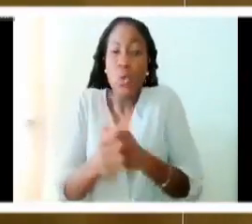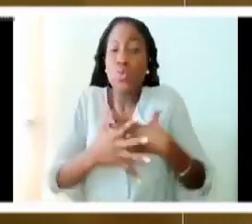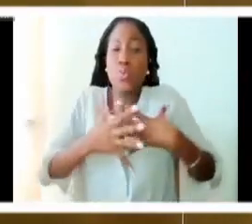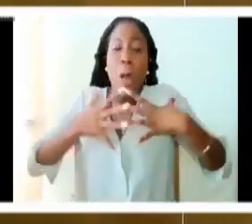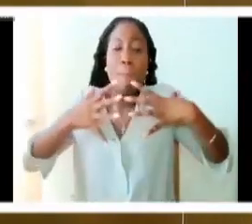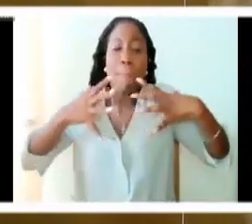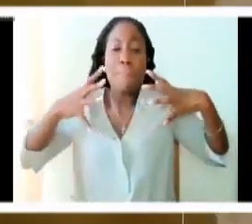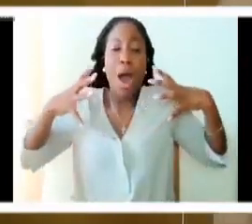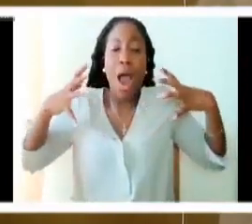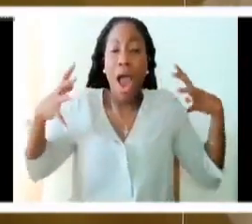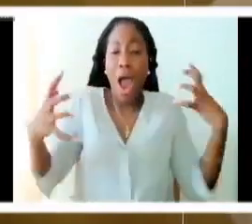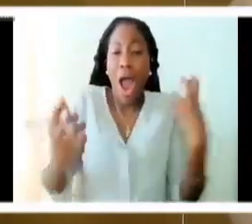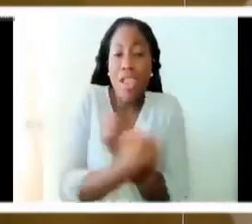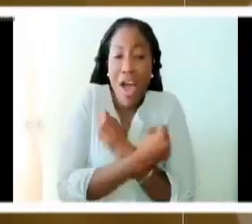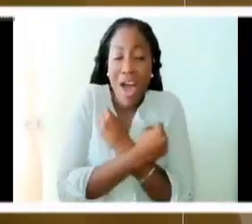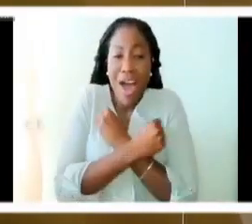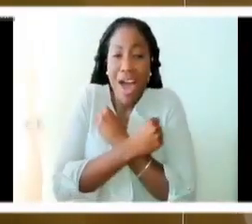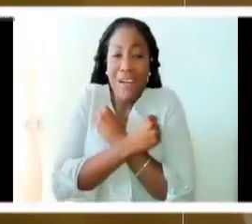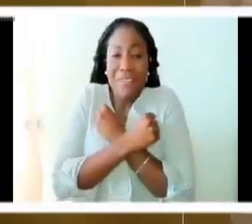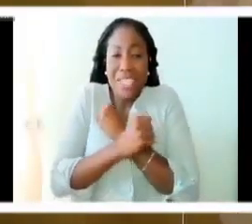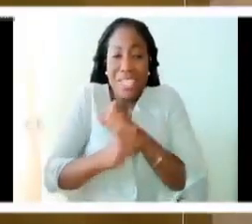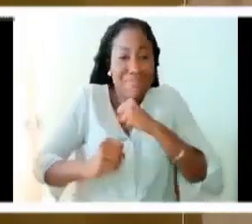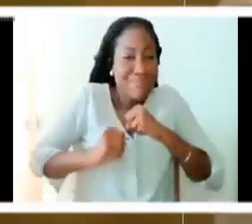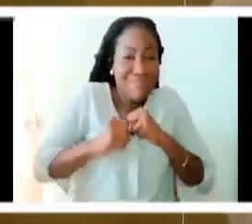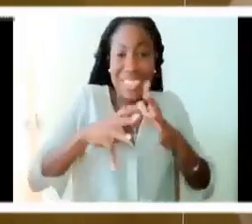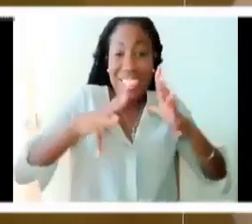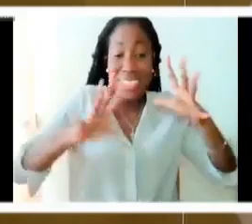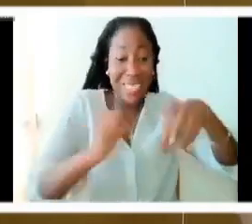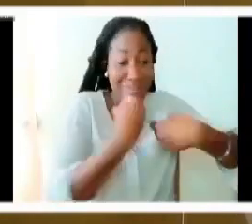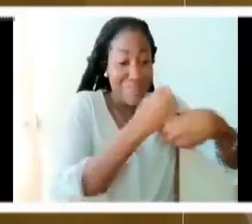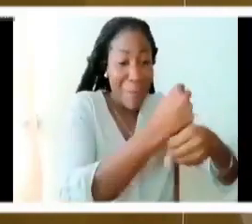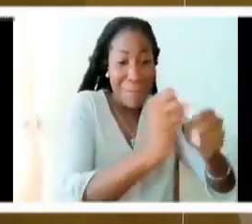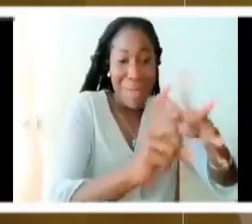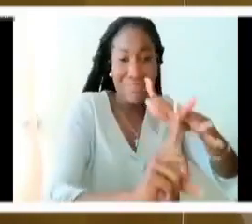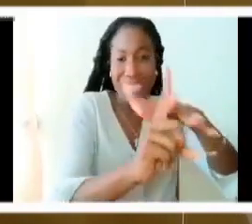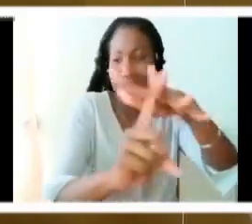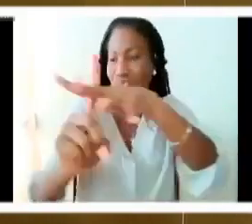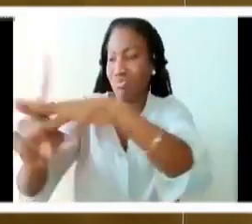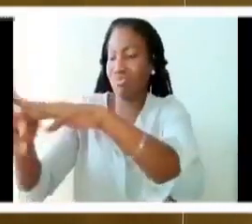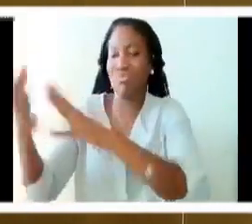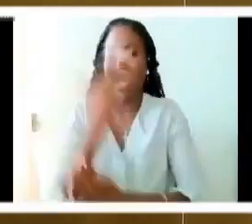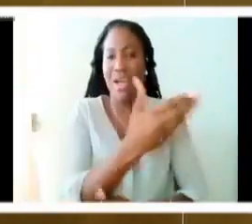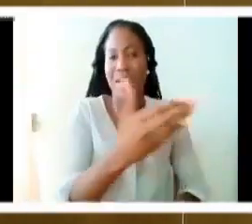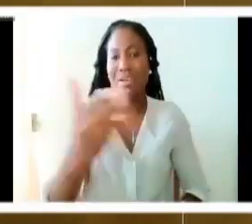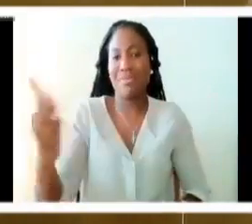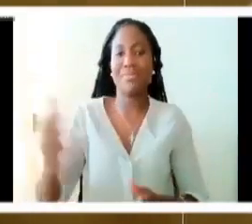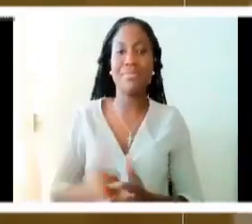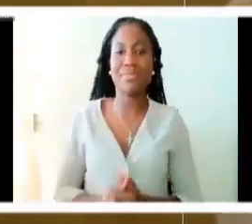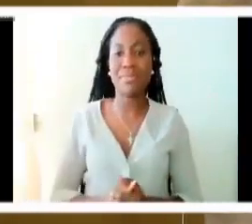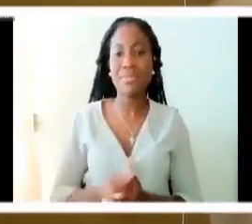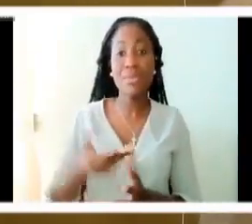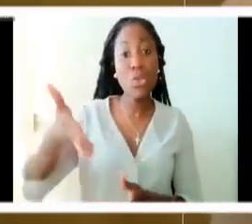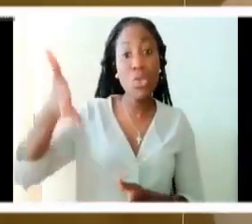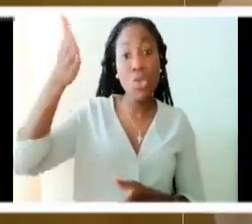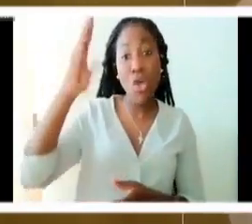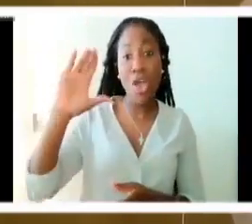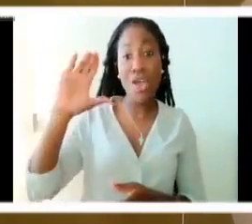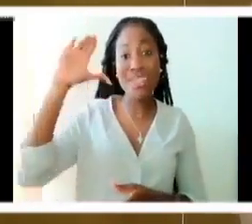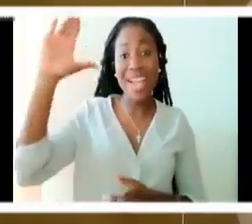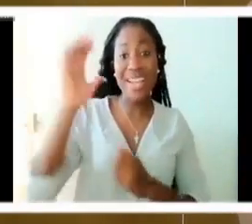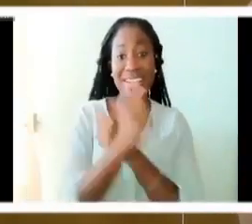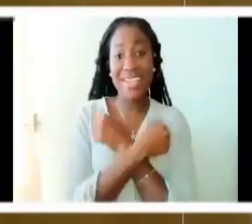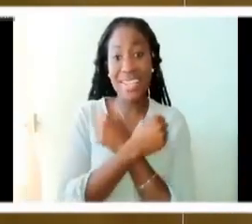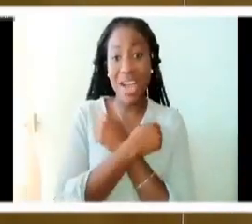need. Because God subsists in God's self. And has no need outside of God's self. But God's love flows out from